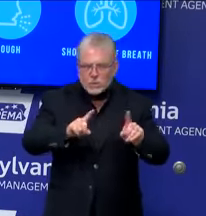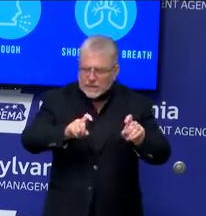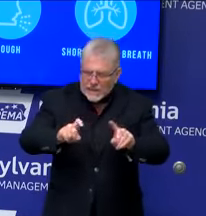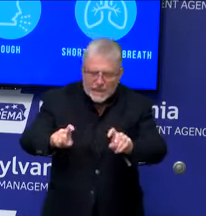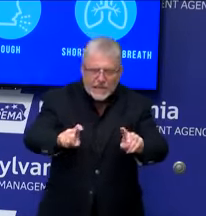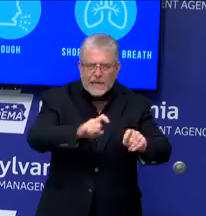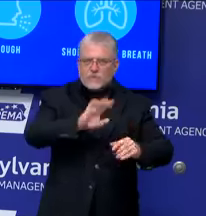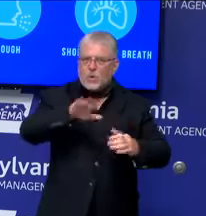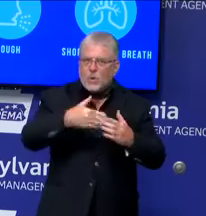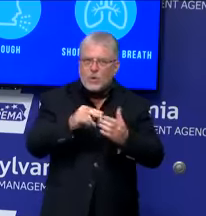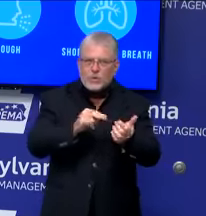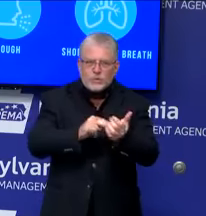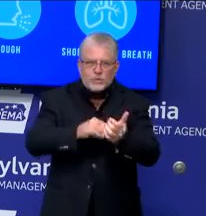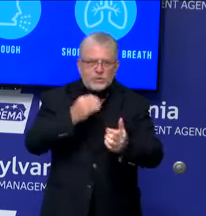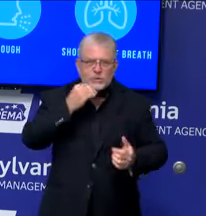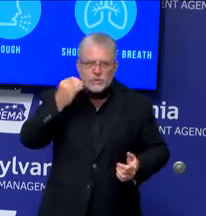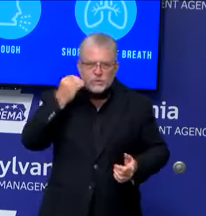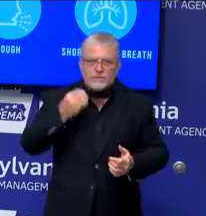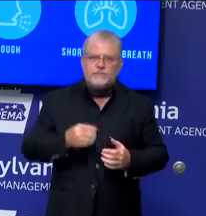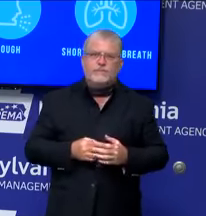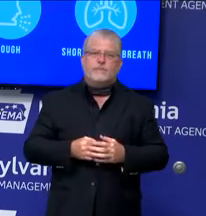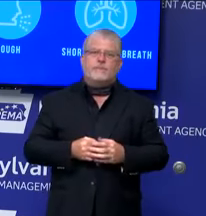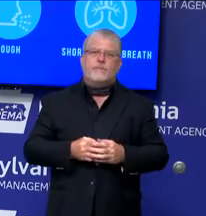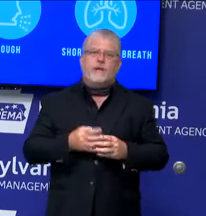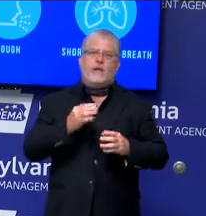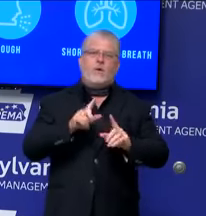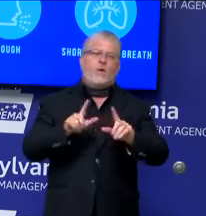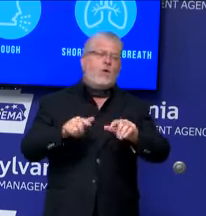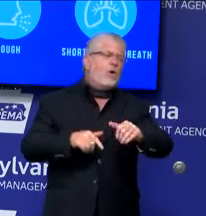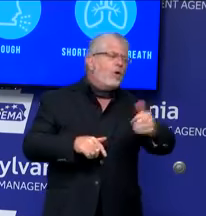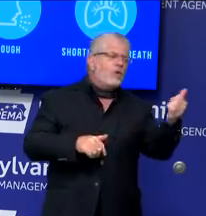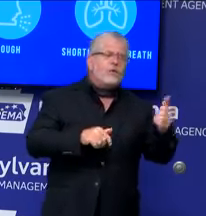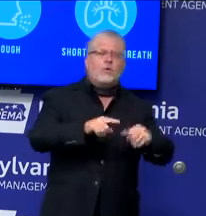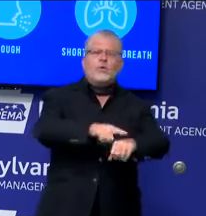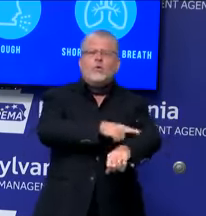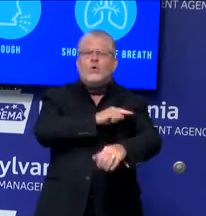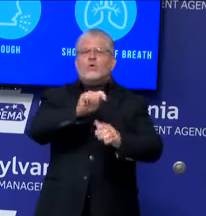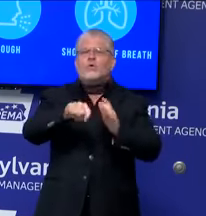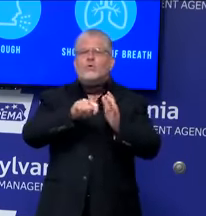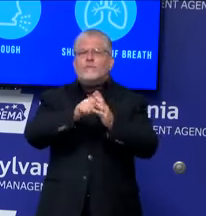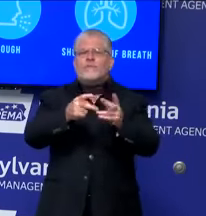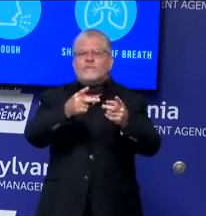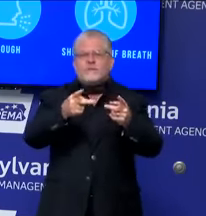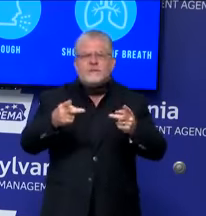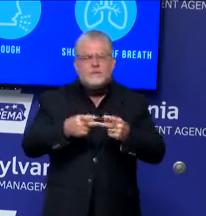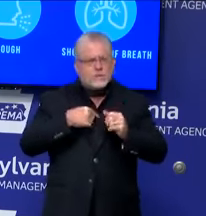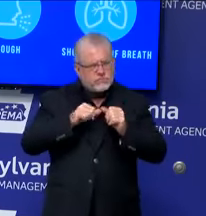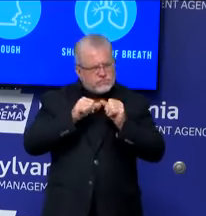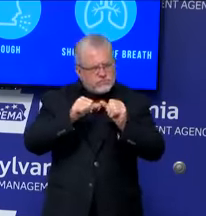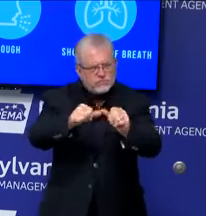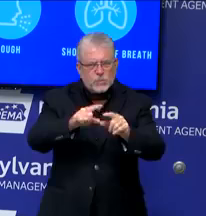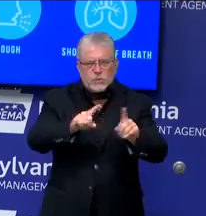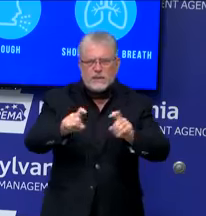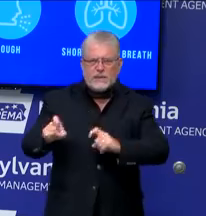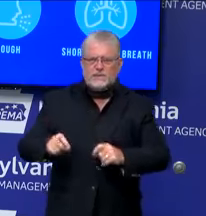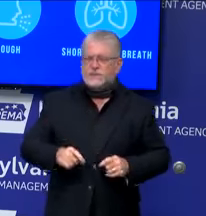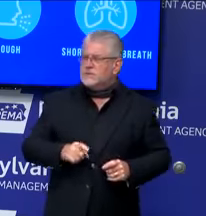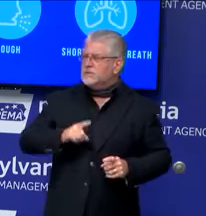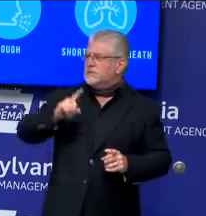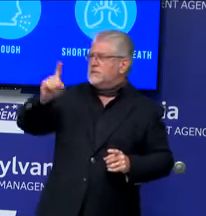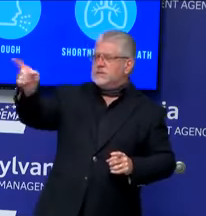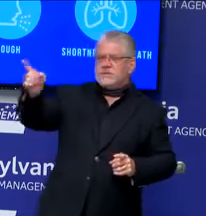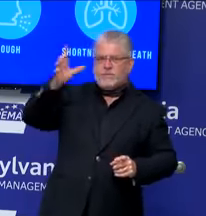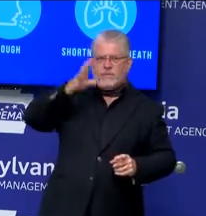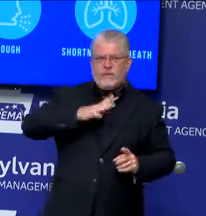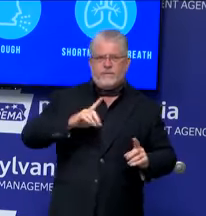that process to test all of the other long-term care living facilities. Yes. Regarding the return to education, is there a certain case threshold